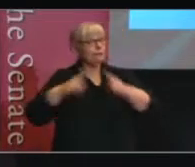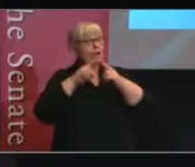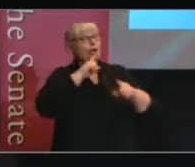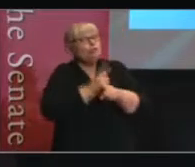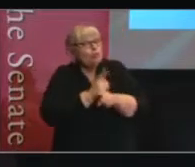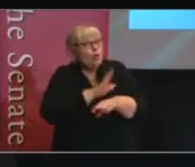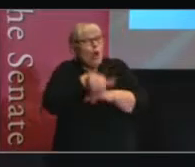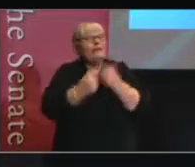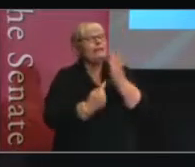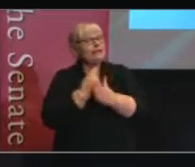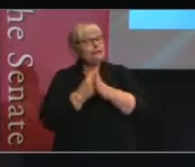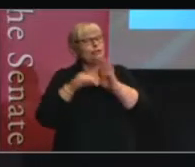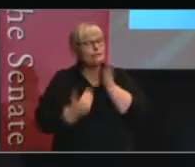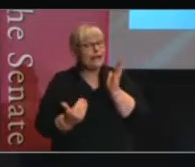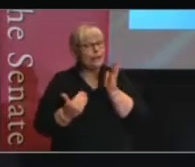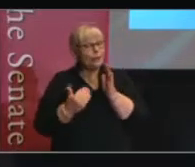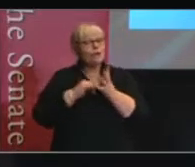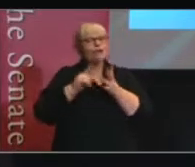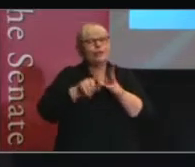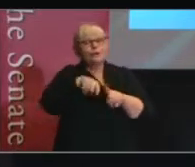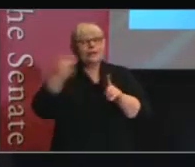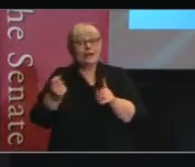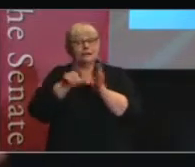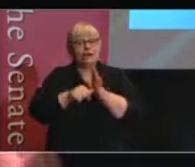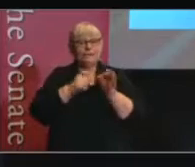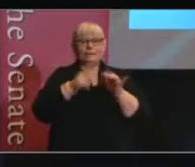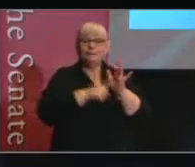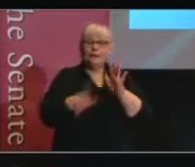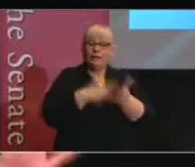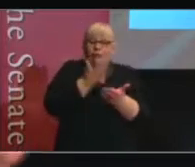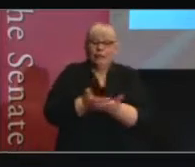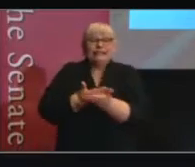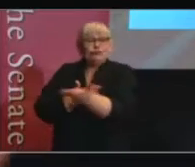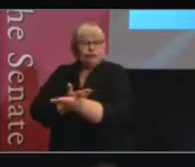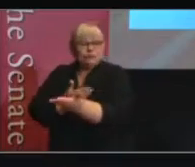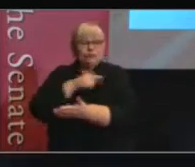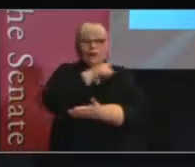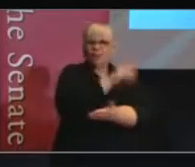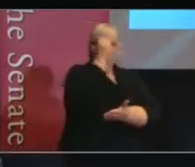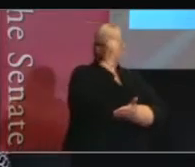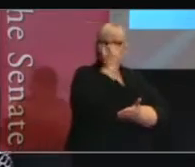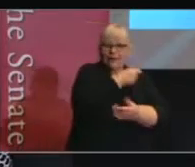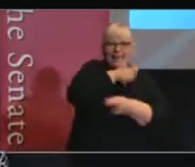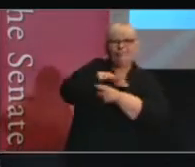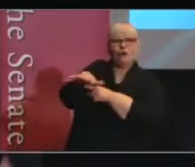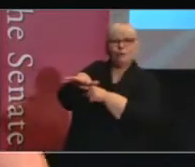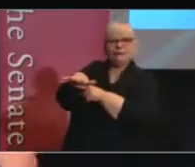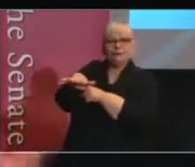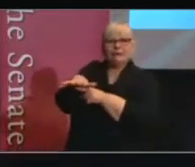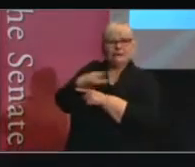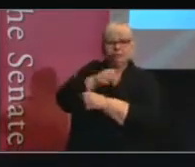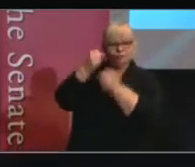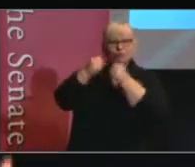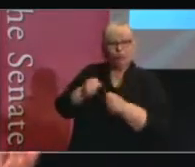about the issue, so that next time a bill is introduced, that committee's influence is actually very strong because